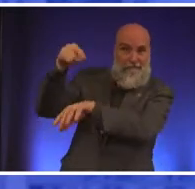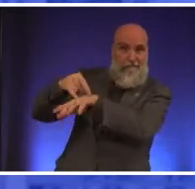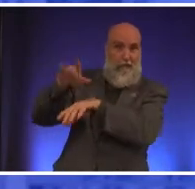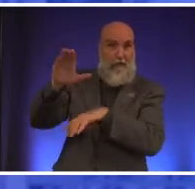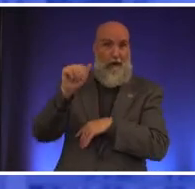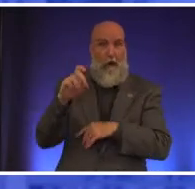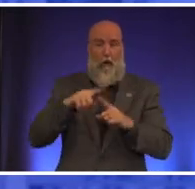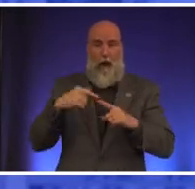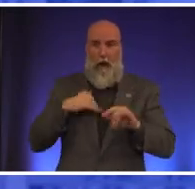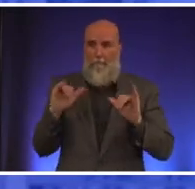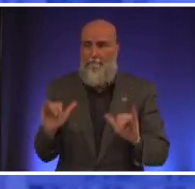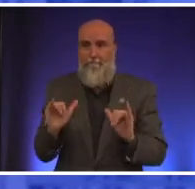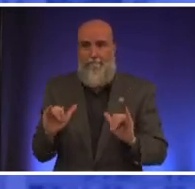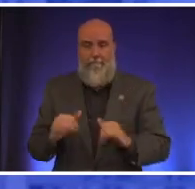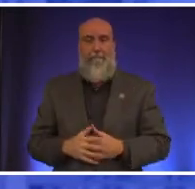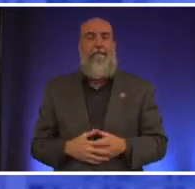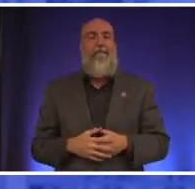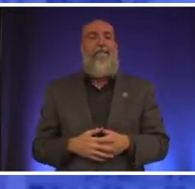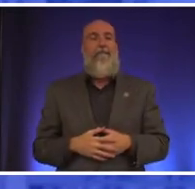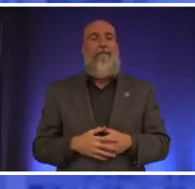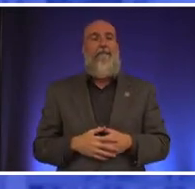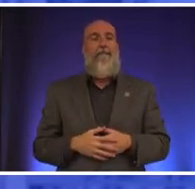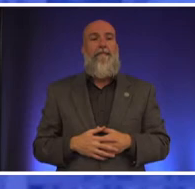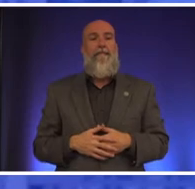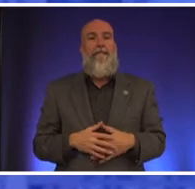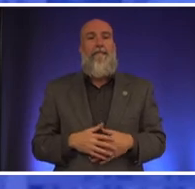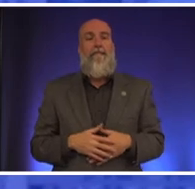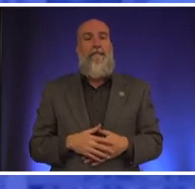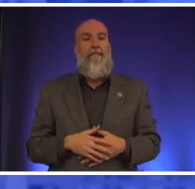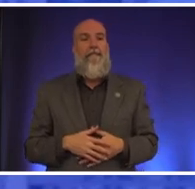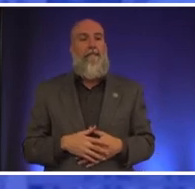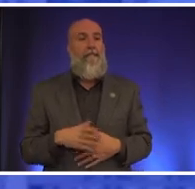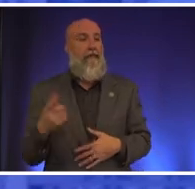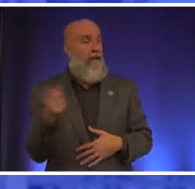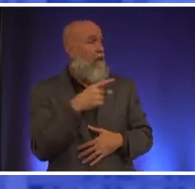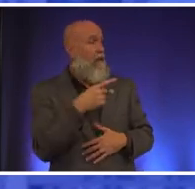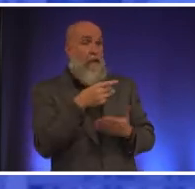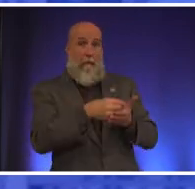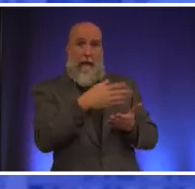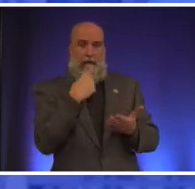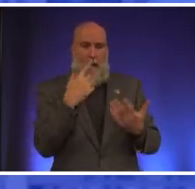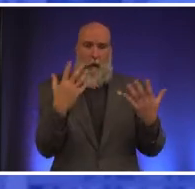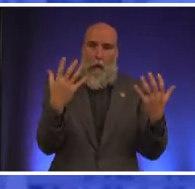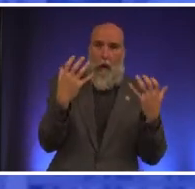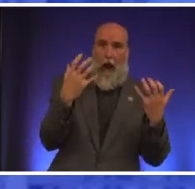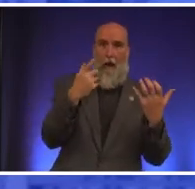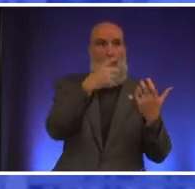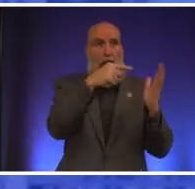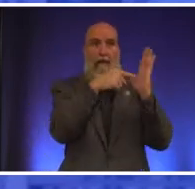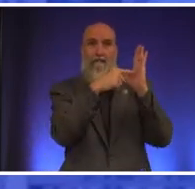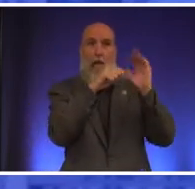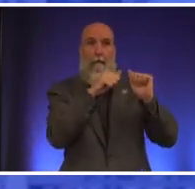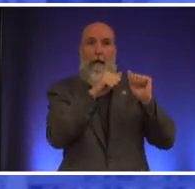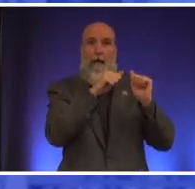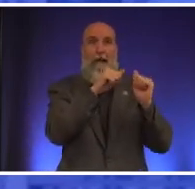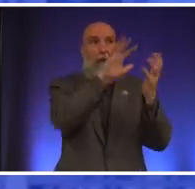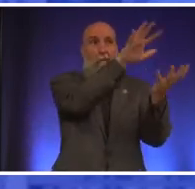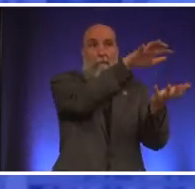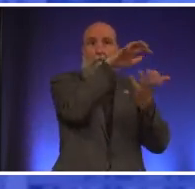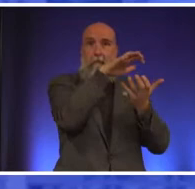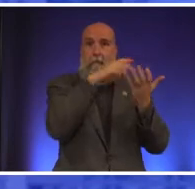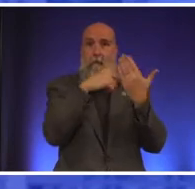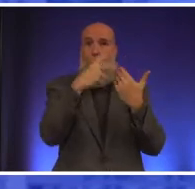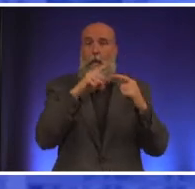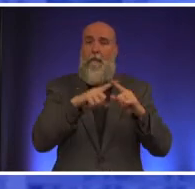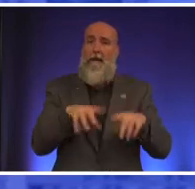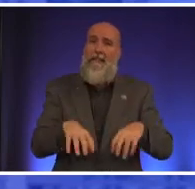aha moment the the the the buyer said i would love to do the affordability unlocked program but it's going to take me a year